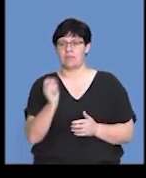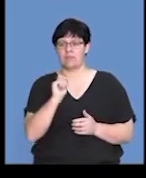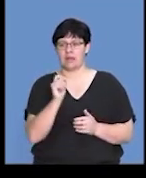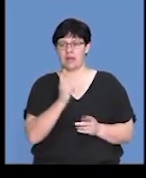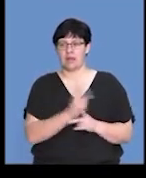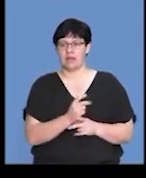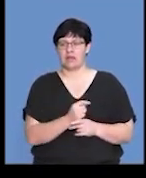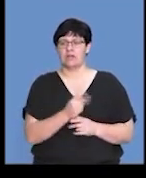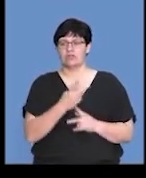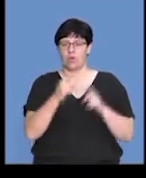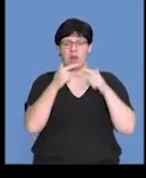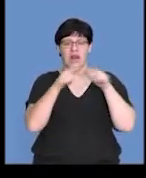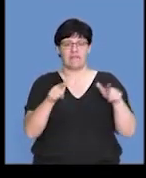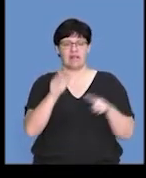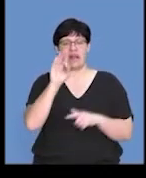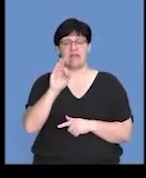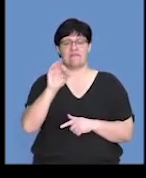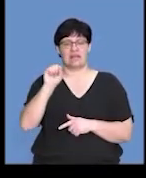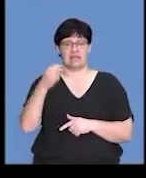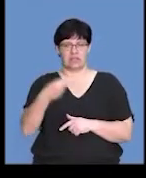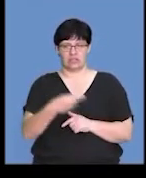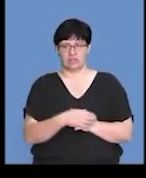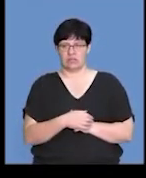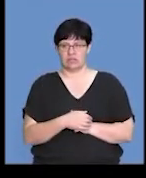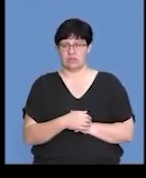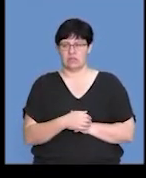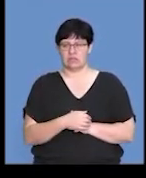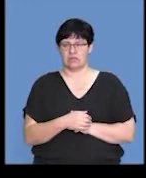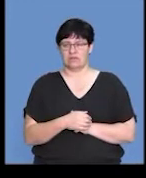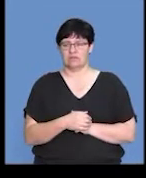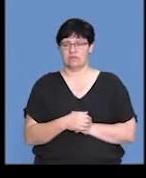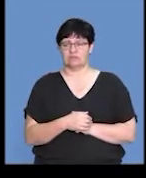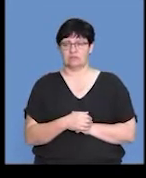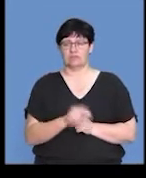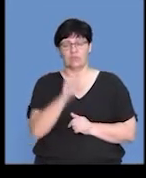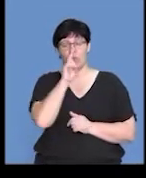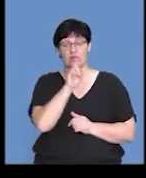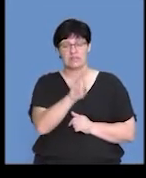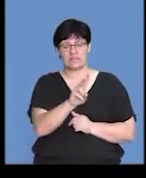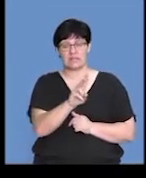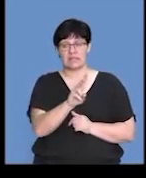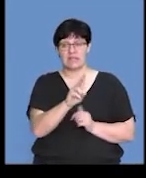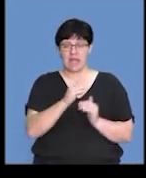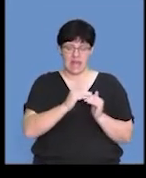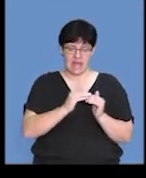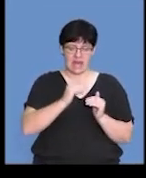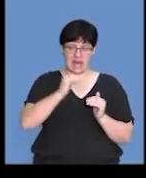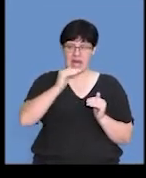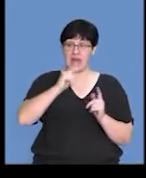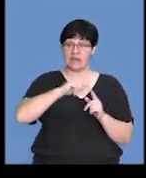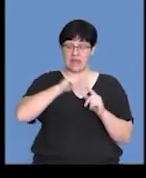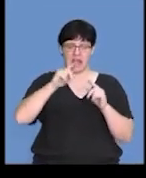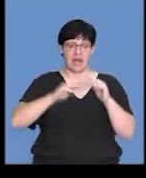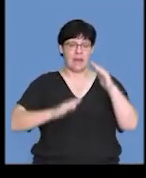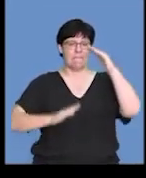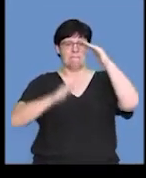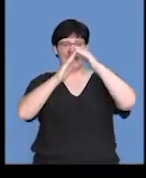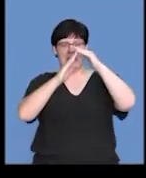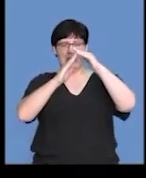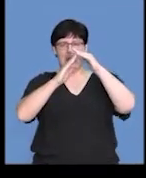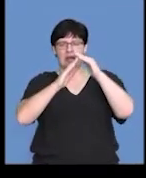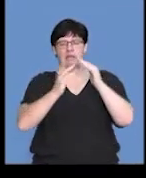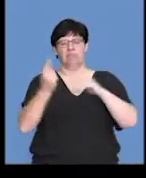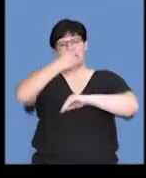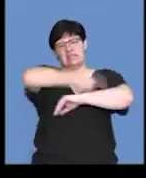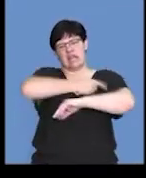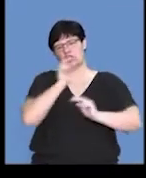And so that's the level of FSH. And if we look at the level of FSH, we will see that it increases and then it kind of reaches a peak around